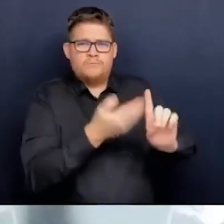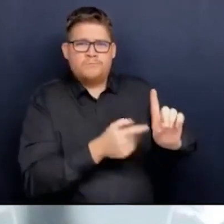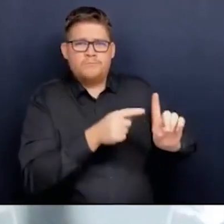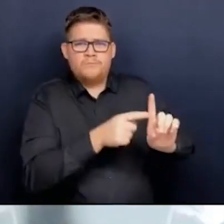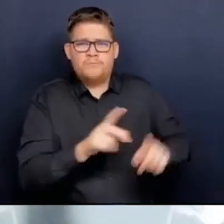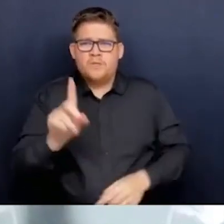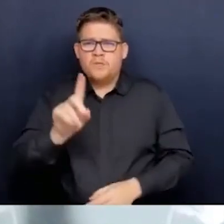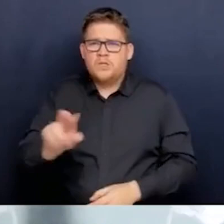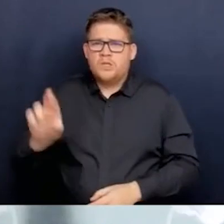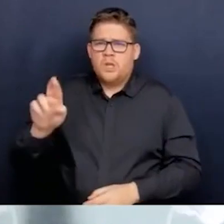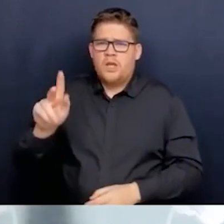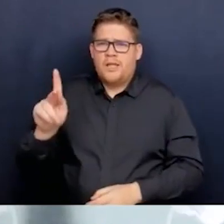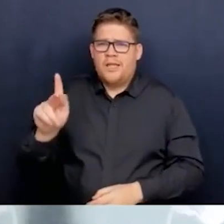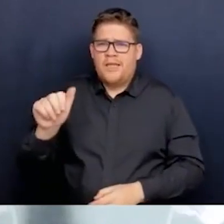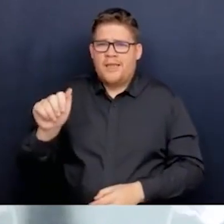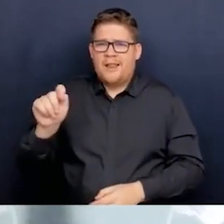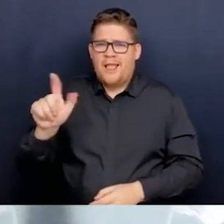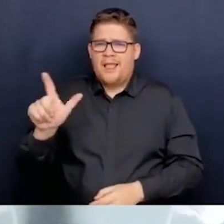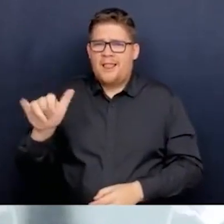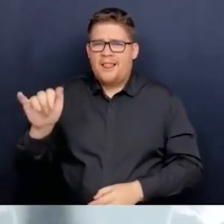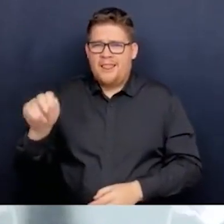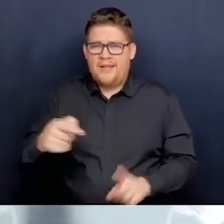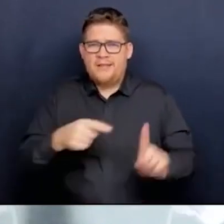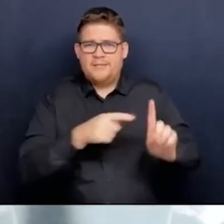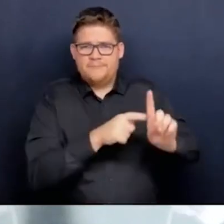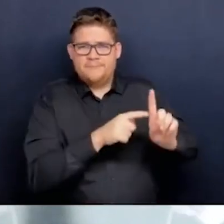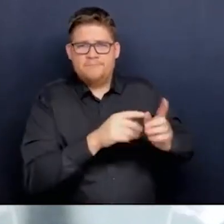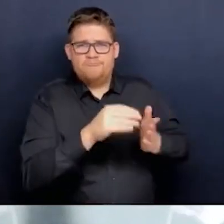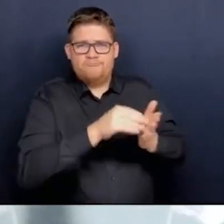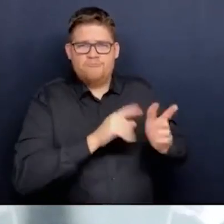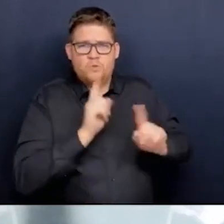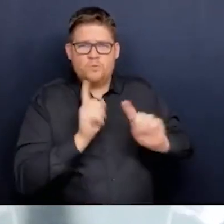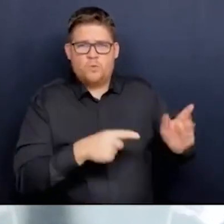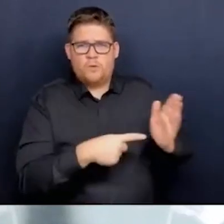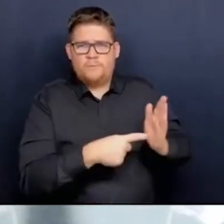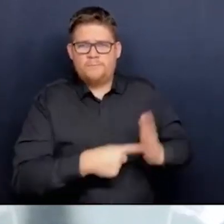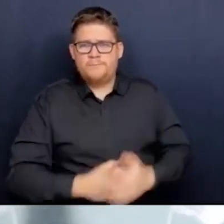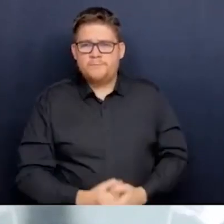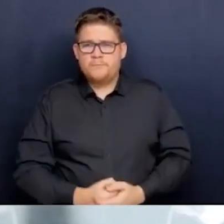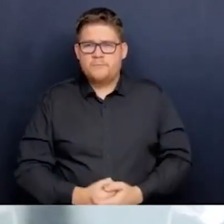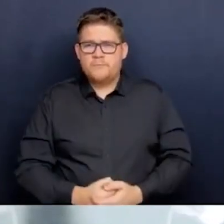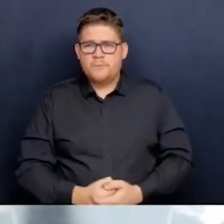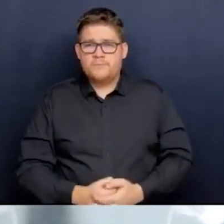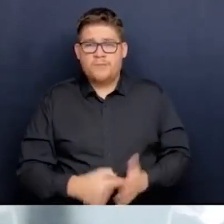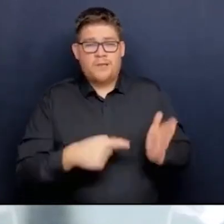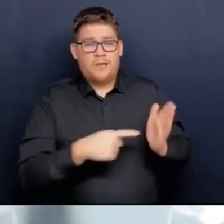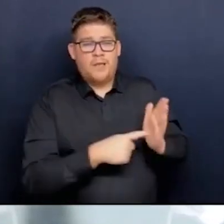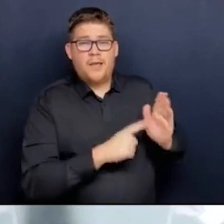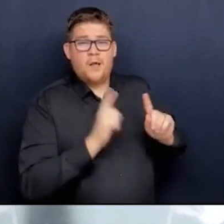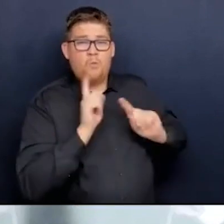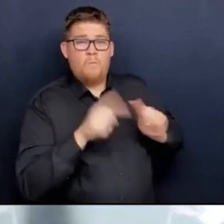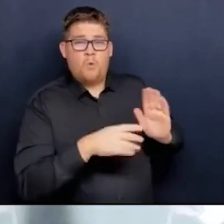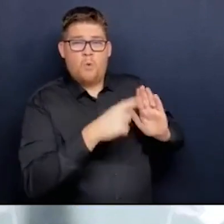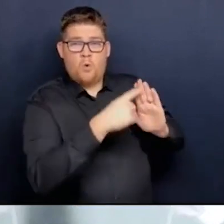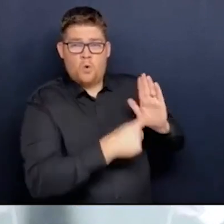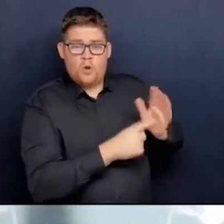that was done in response to concerns about certain health regulatory bodies, or one,